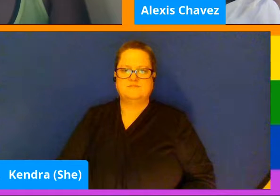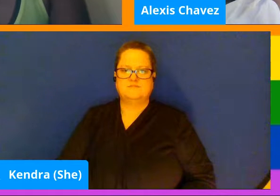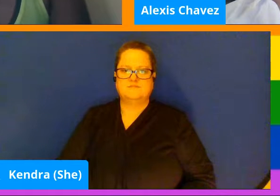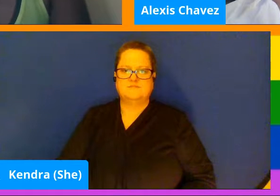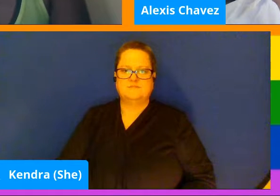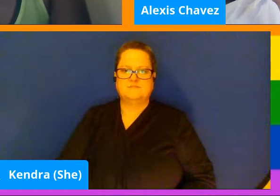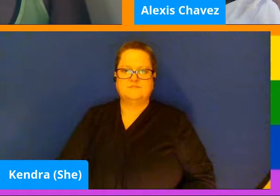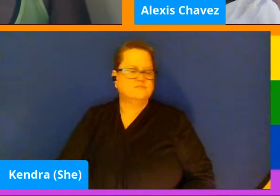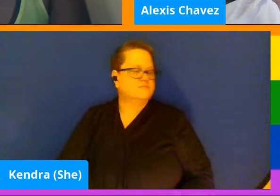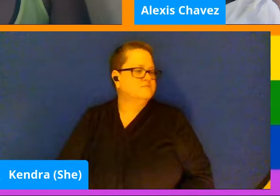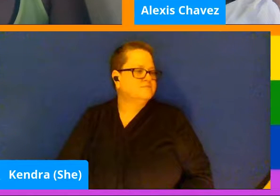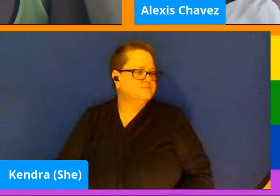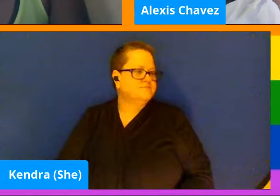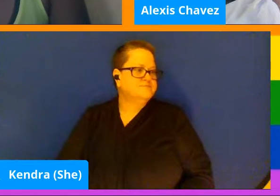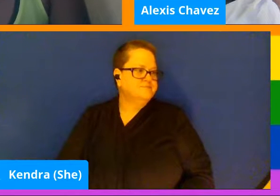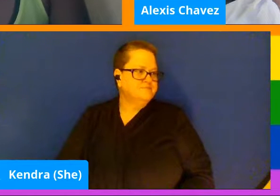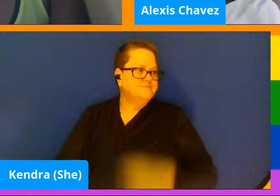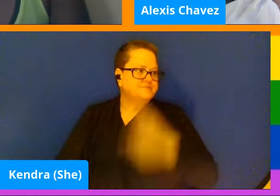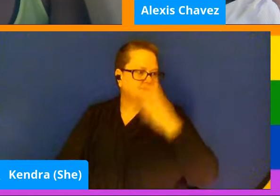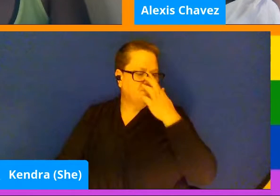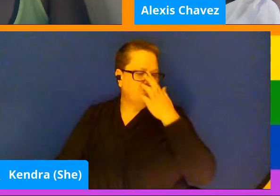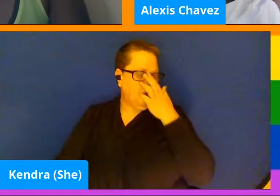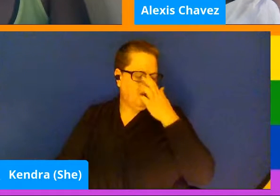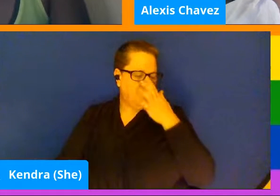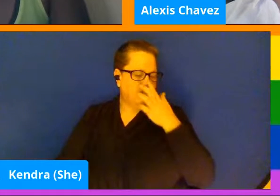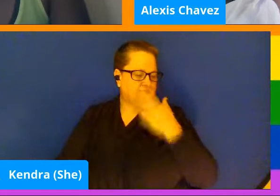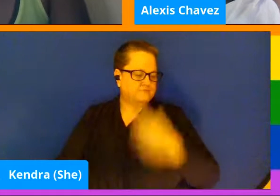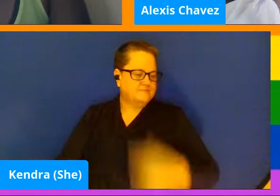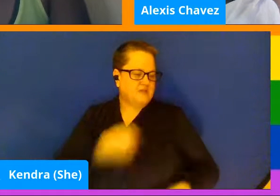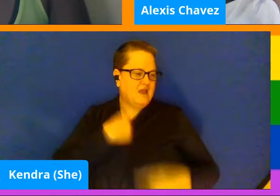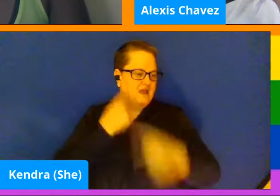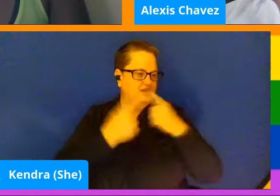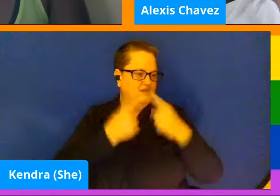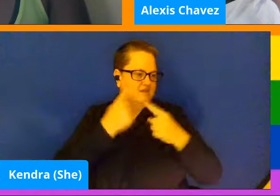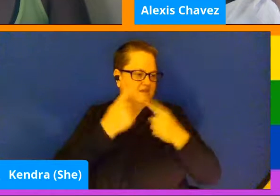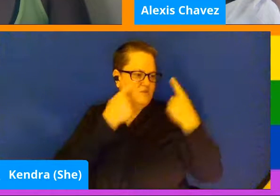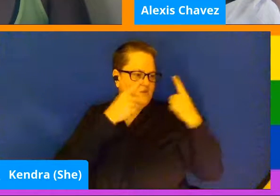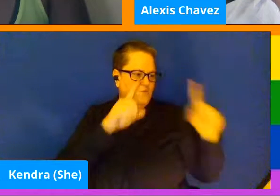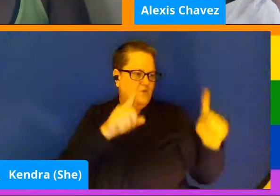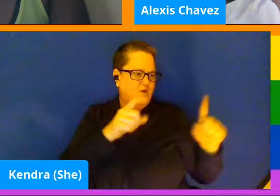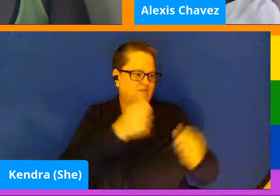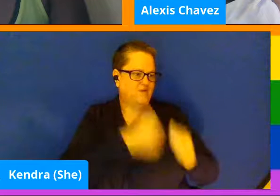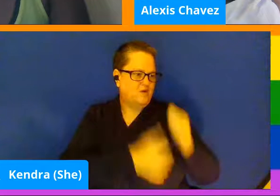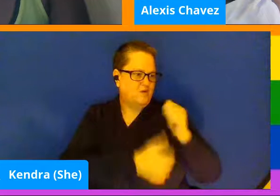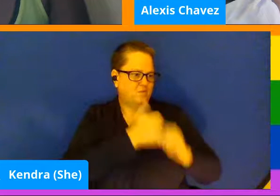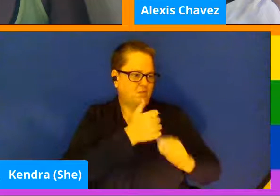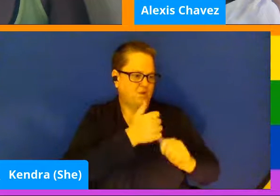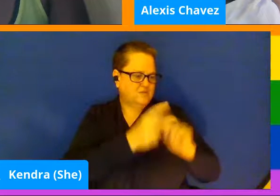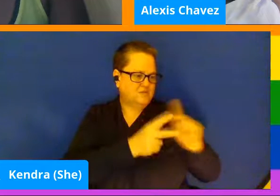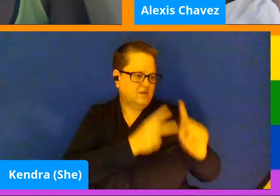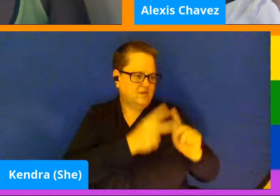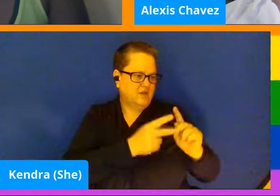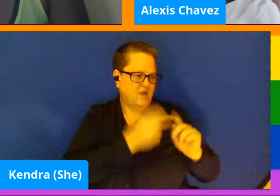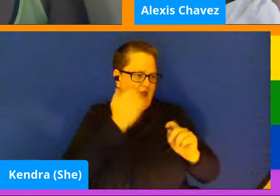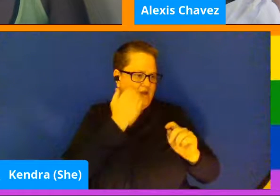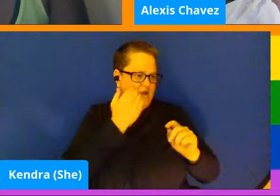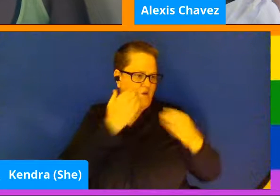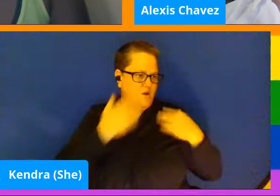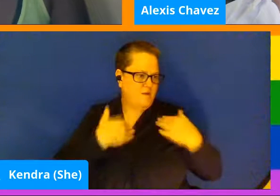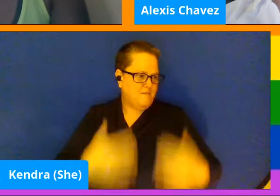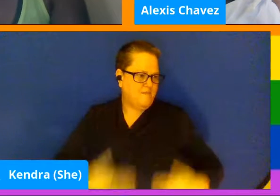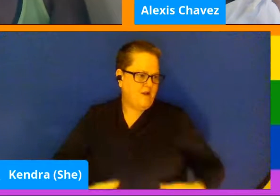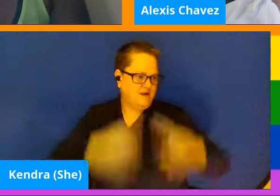Yeah. I think that, that would work for most folks, but I know that for some folks, a body scan could actually be